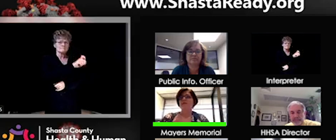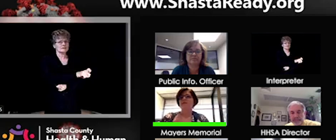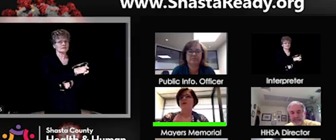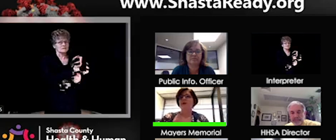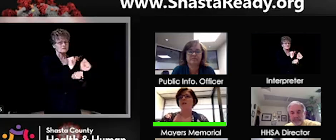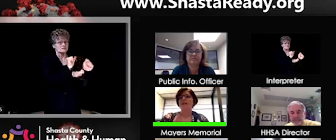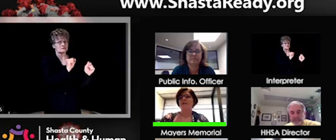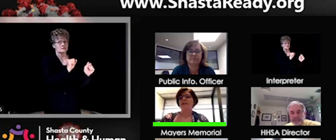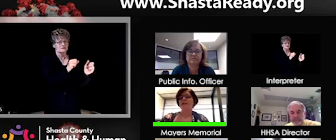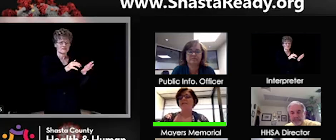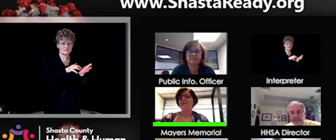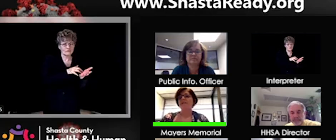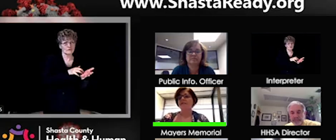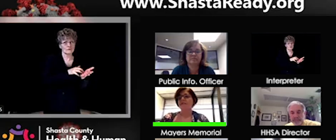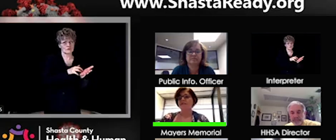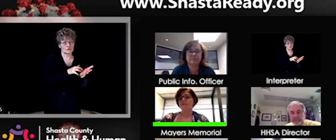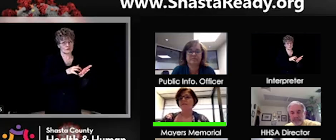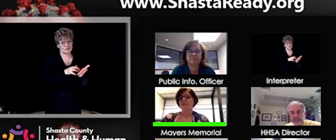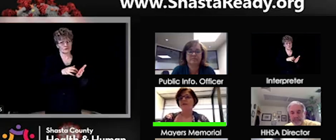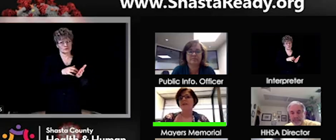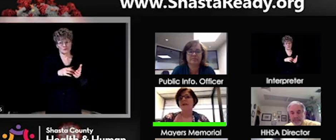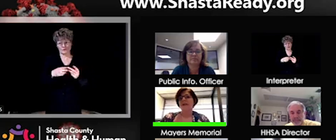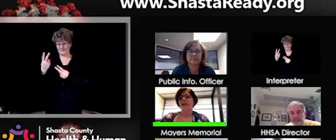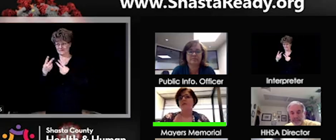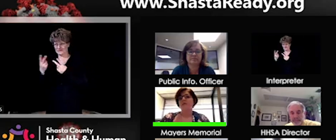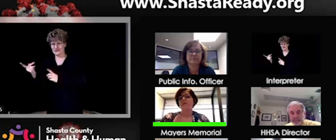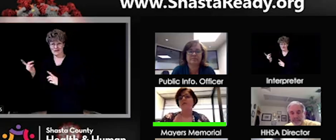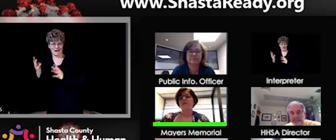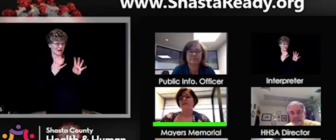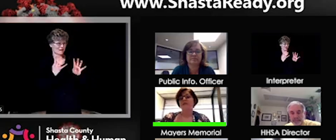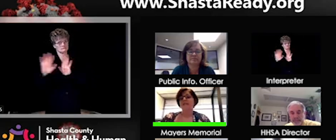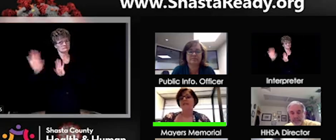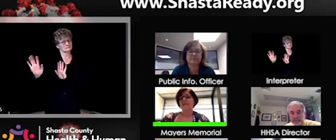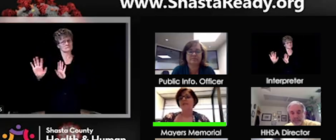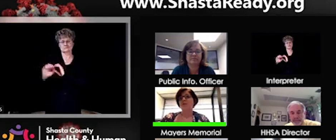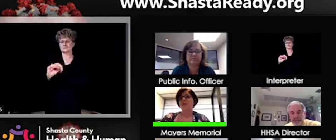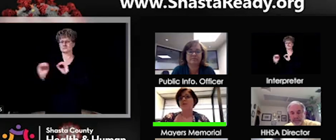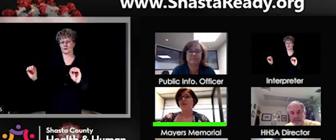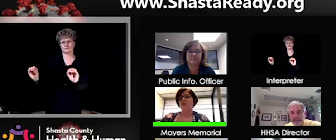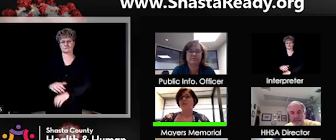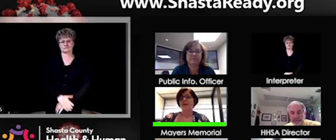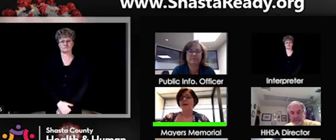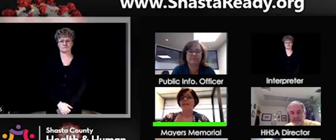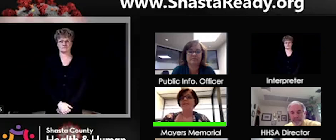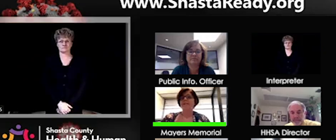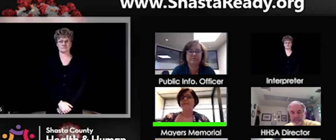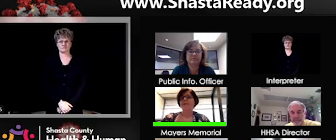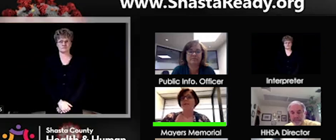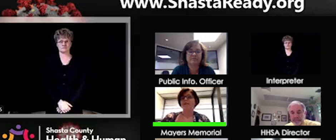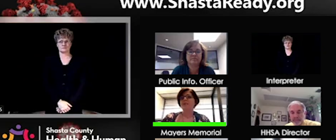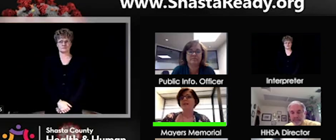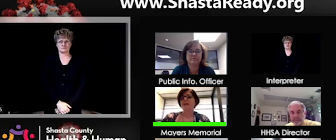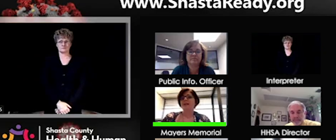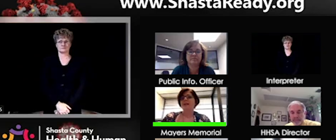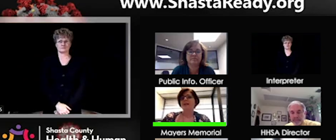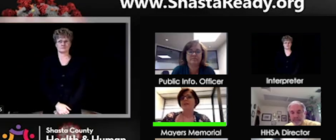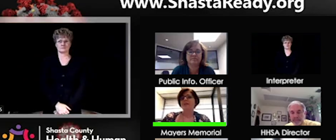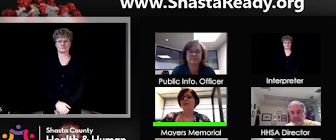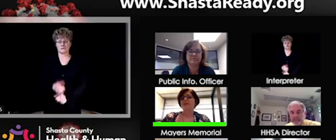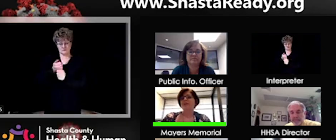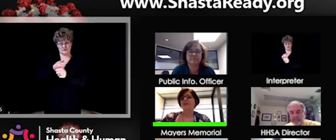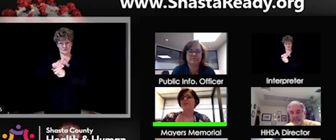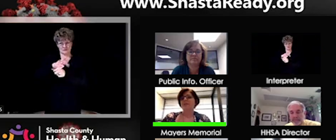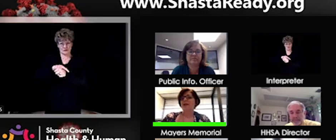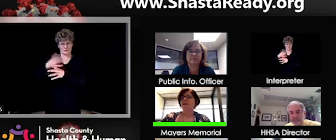point, we are still not allowing any visitors in our facility. And we'll just continue to follow the guidelines that are presented to us